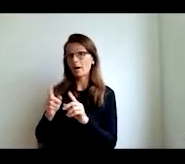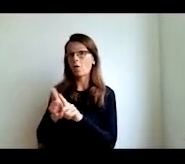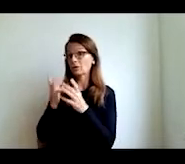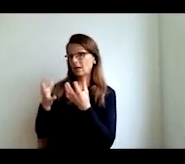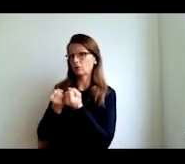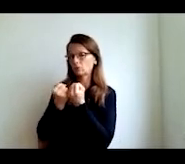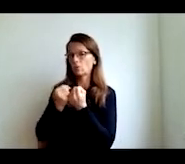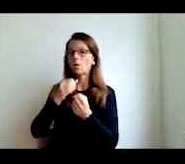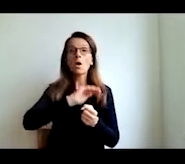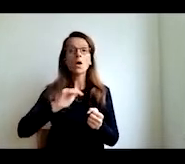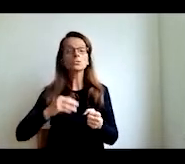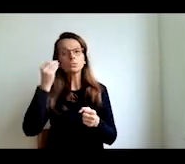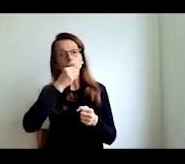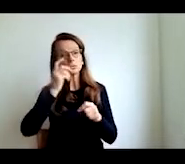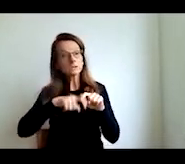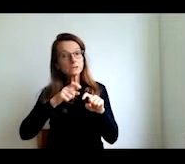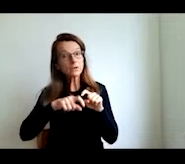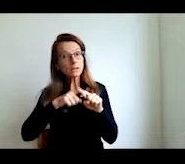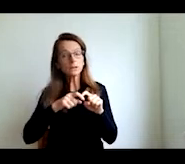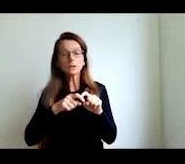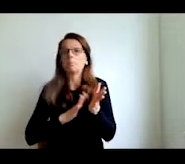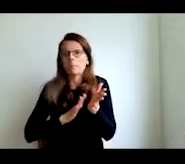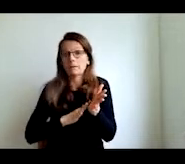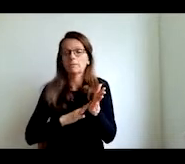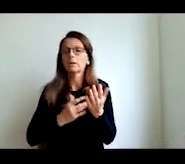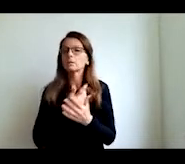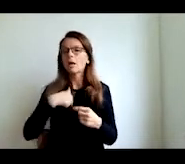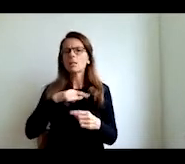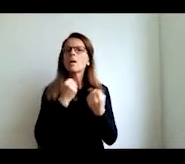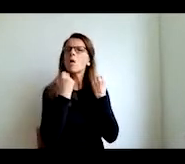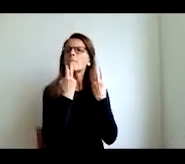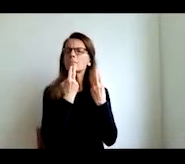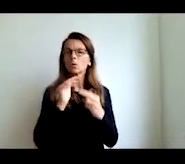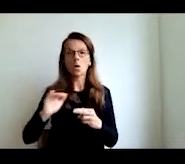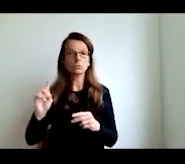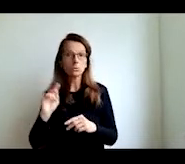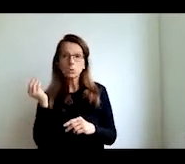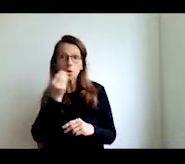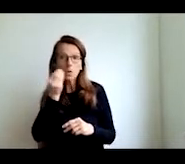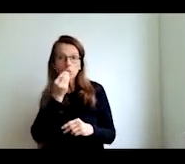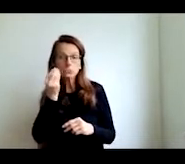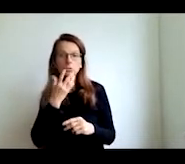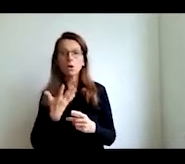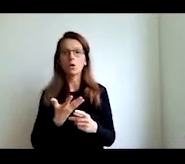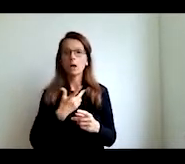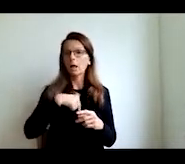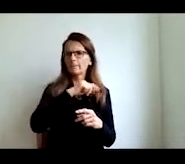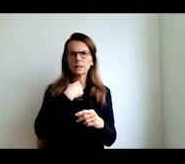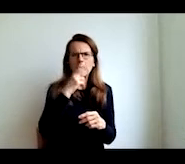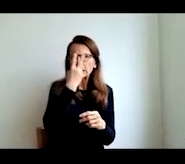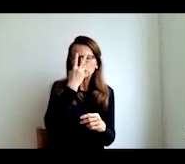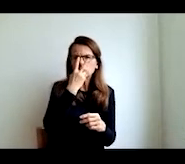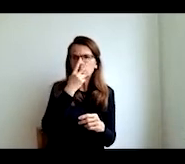even more anxious when they start to do learn things we no longer understand teachers are sometimes